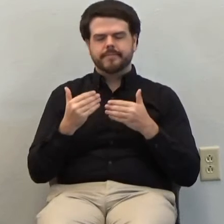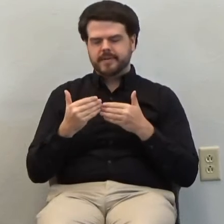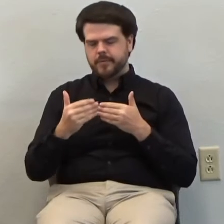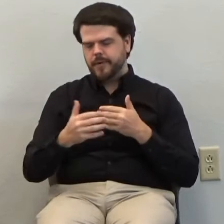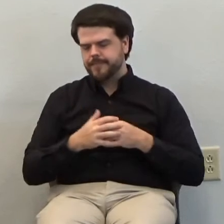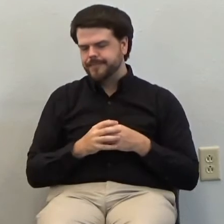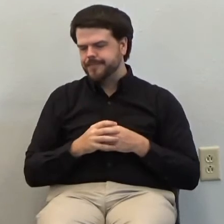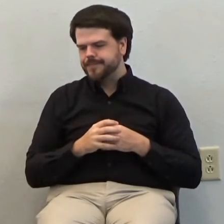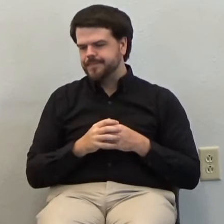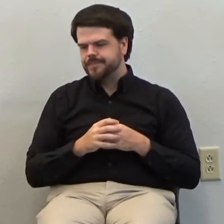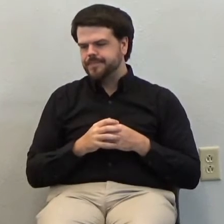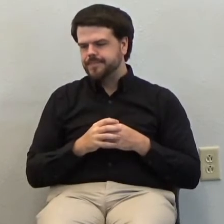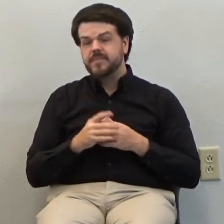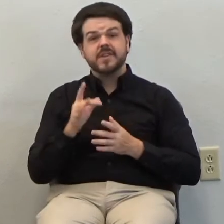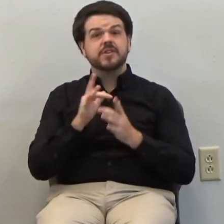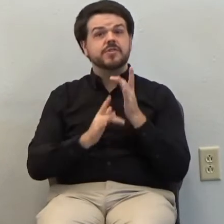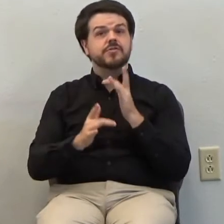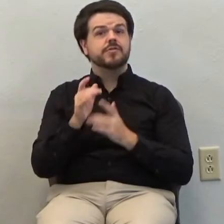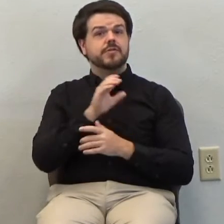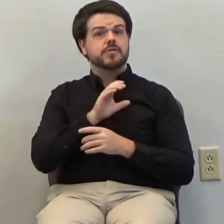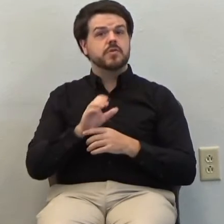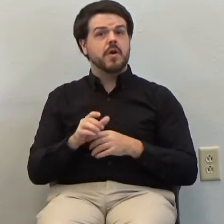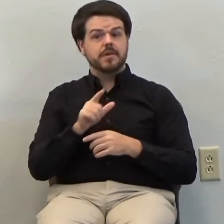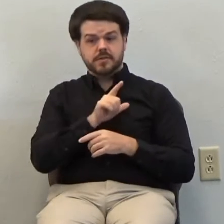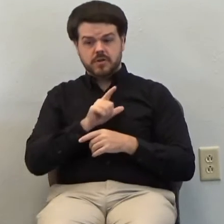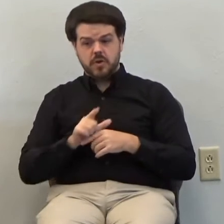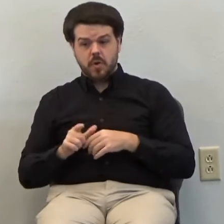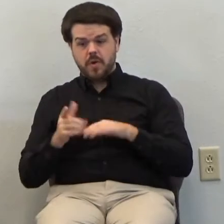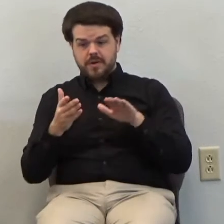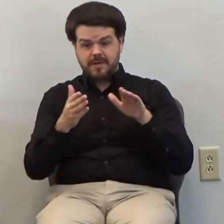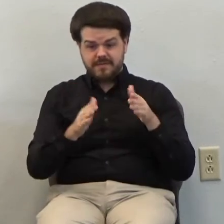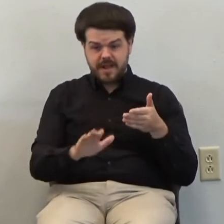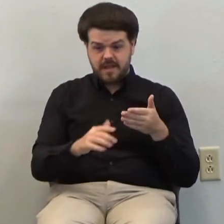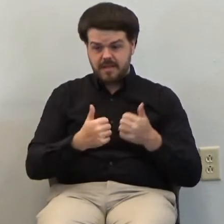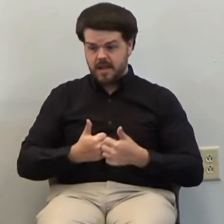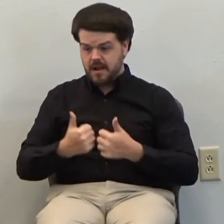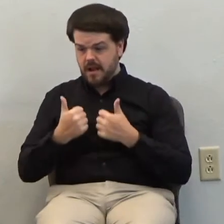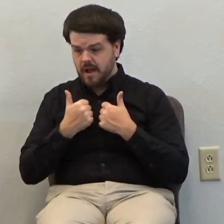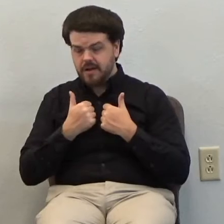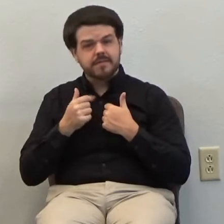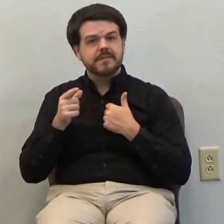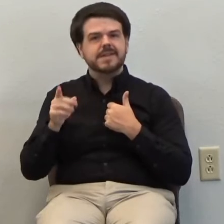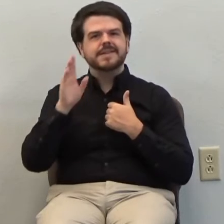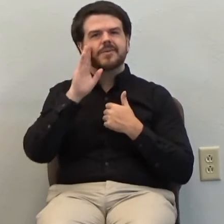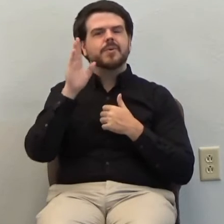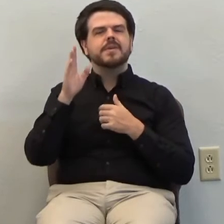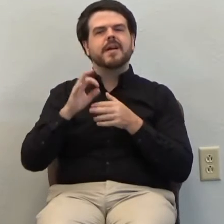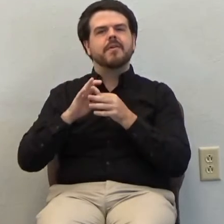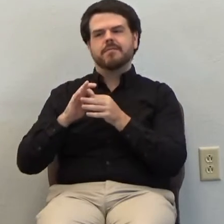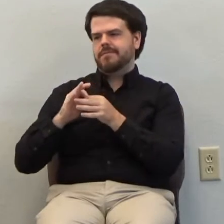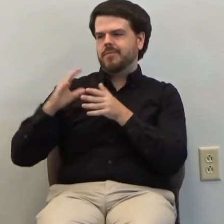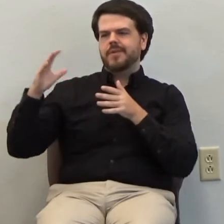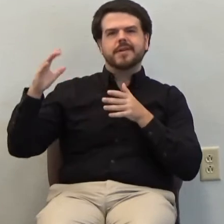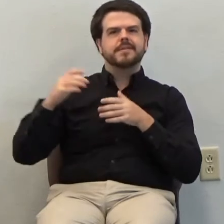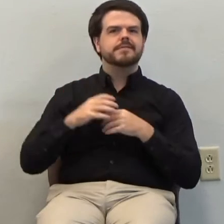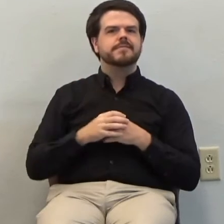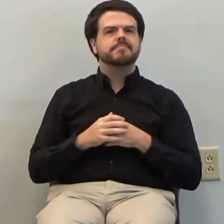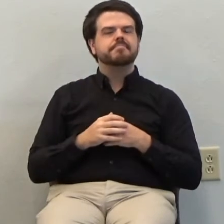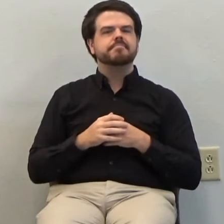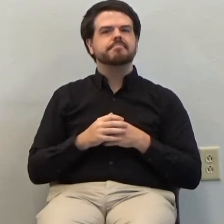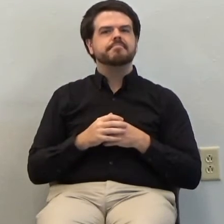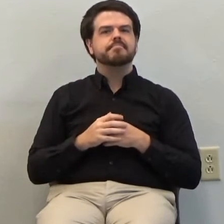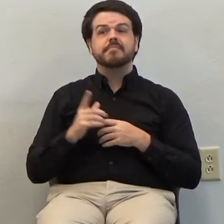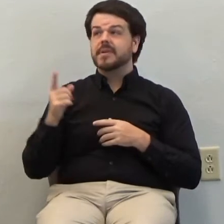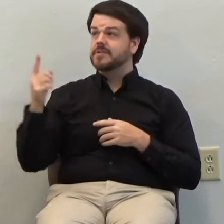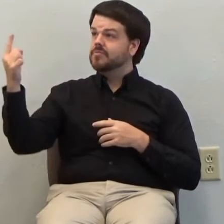Jesus Christ, the Lord of death and of life won't forget or forsake us if we submit to Him in this life. When He